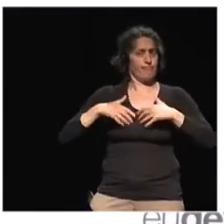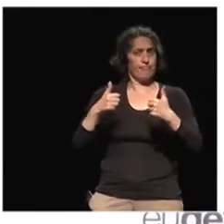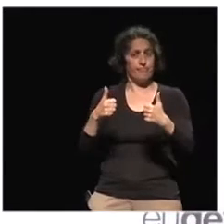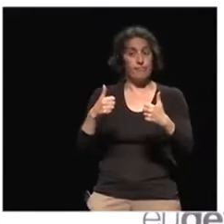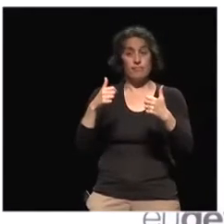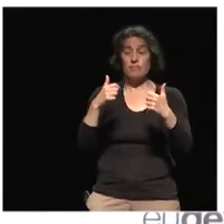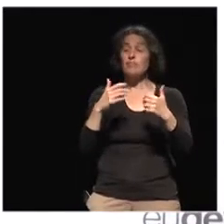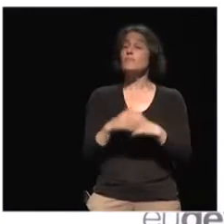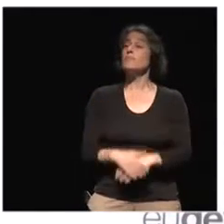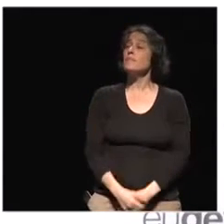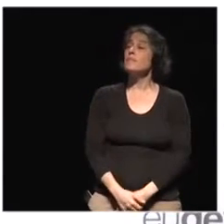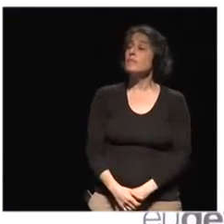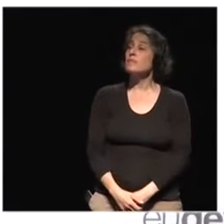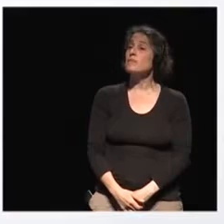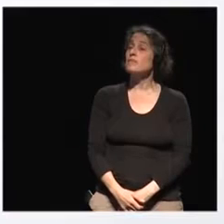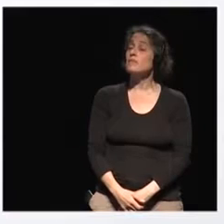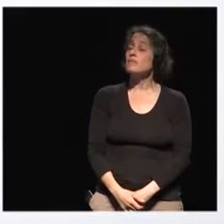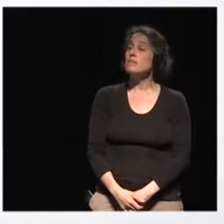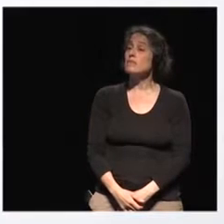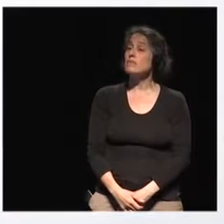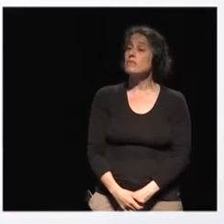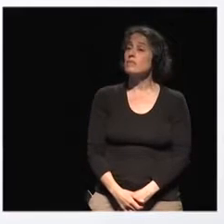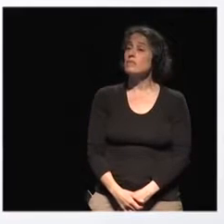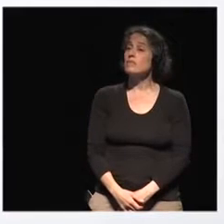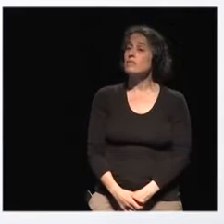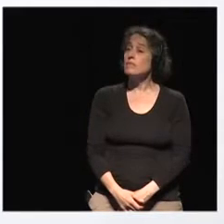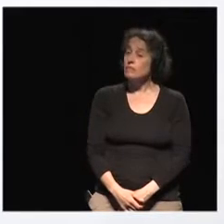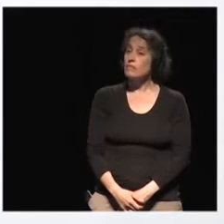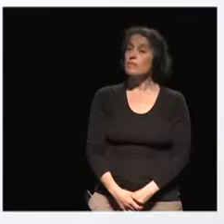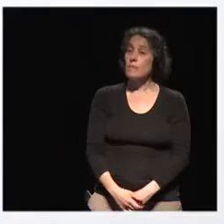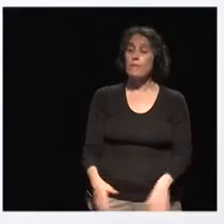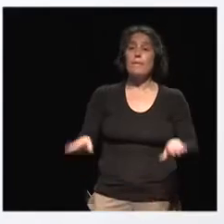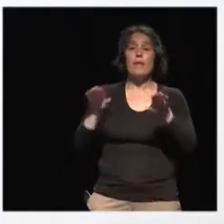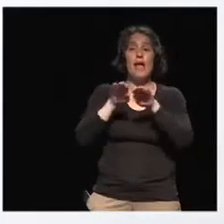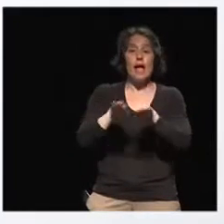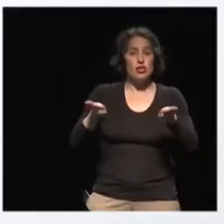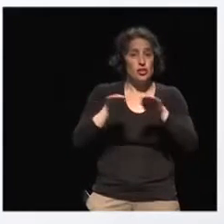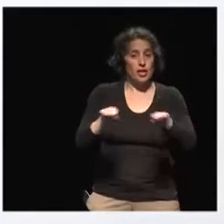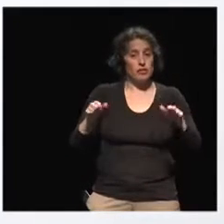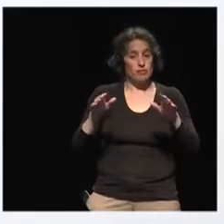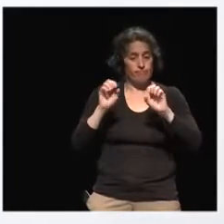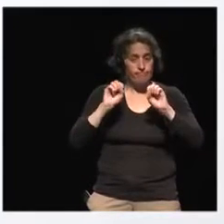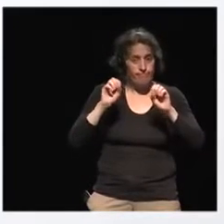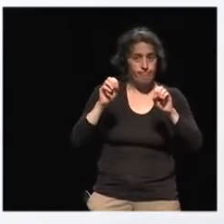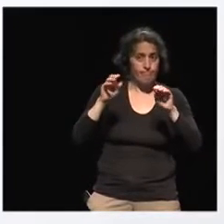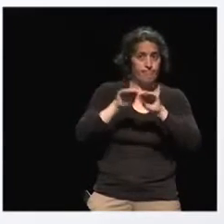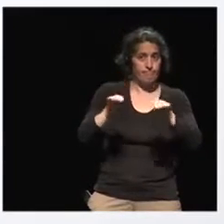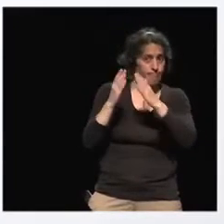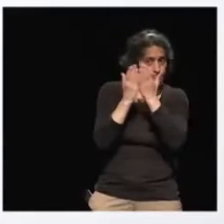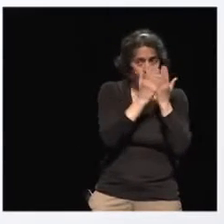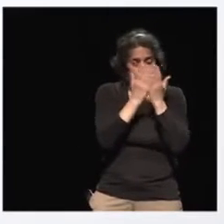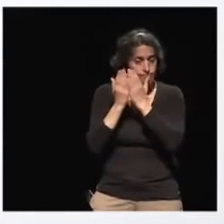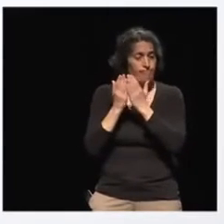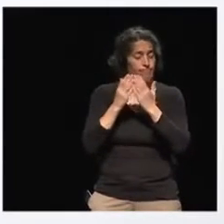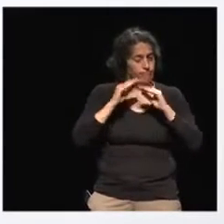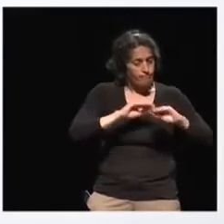primarily, I say, a very productive or driven approach. It's, you know, if